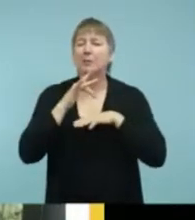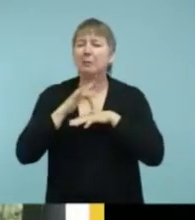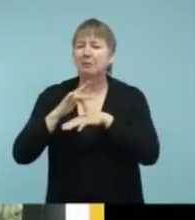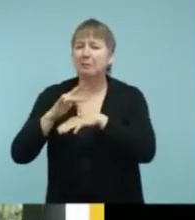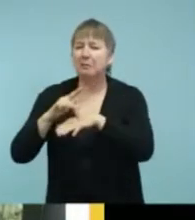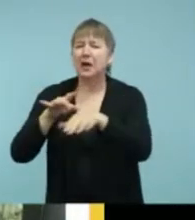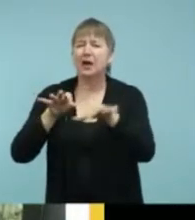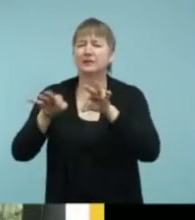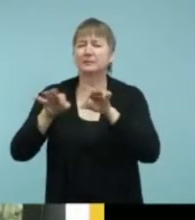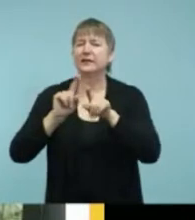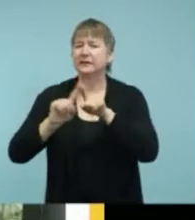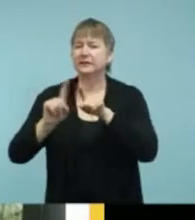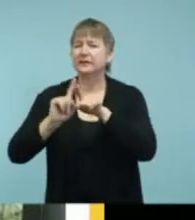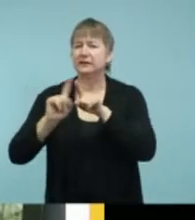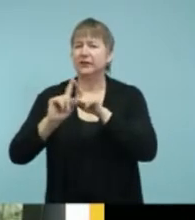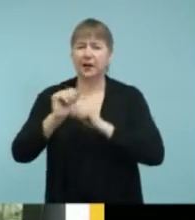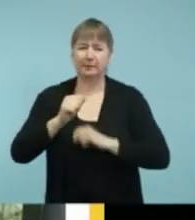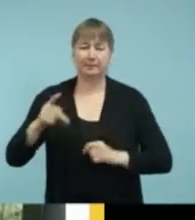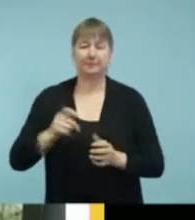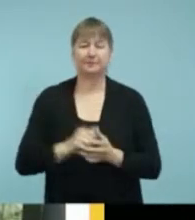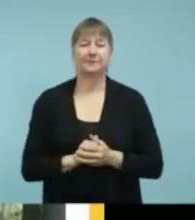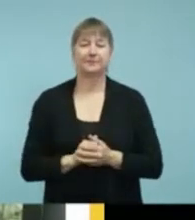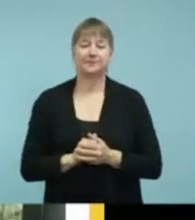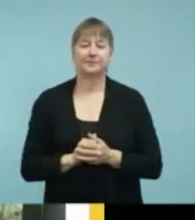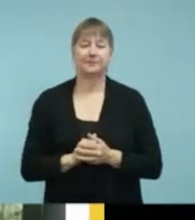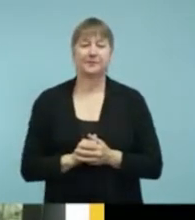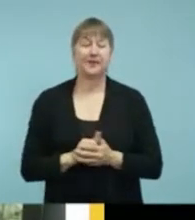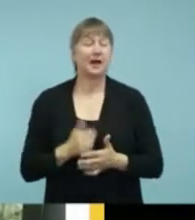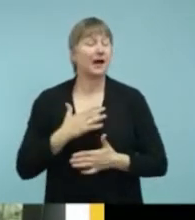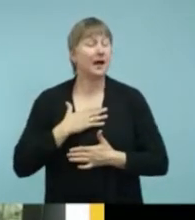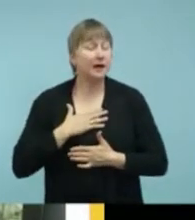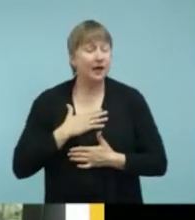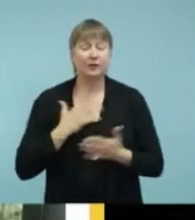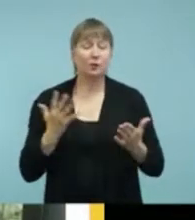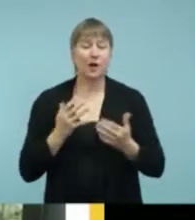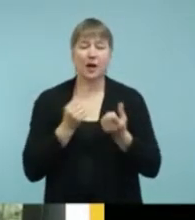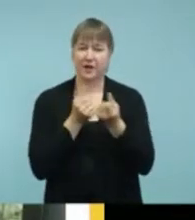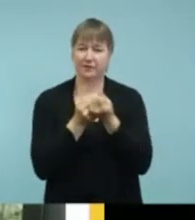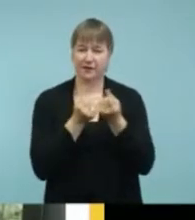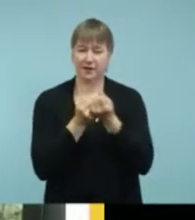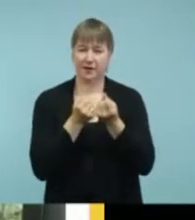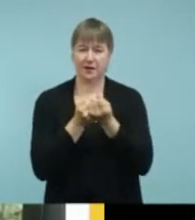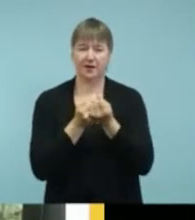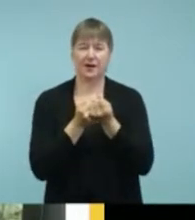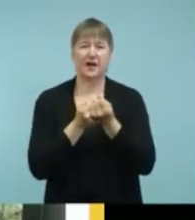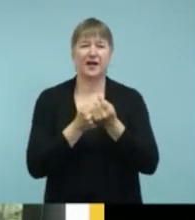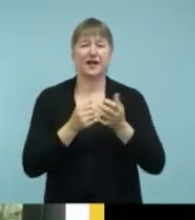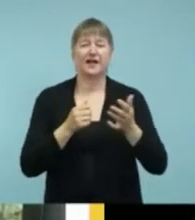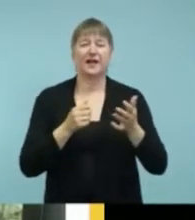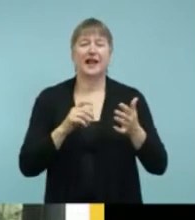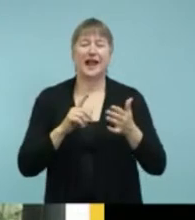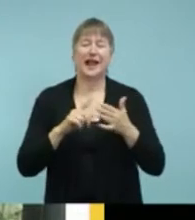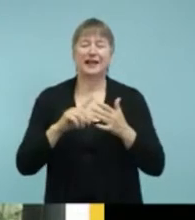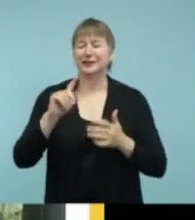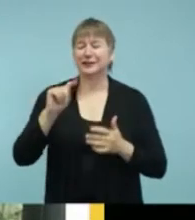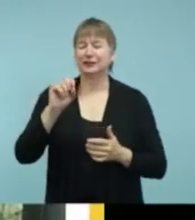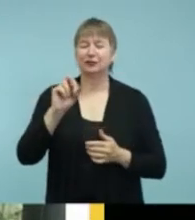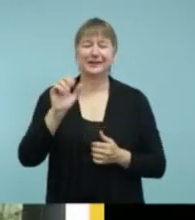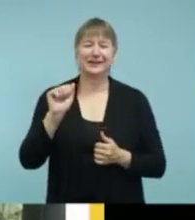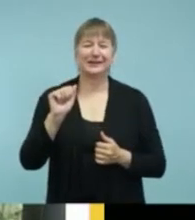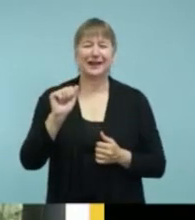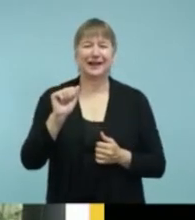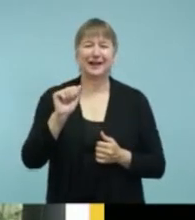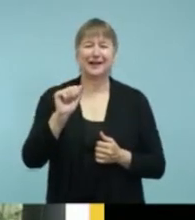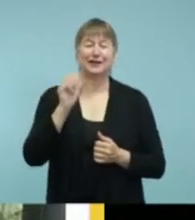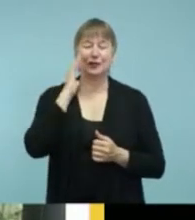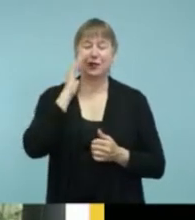I love to advocate. My passion, and Krista Yuskal can attest to this, she knows that I